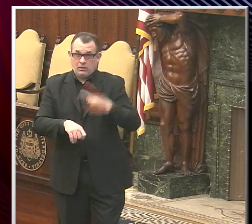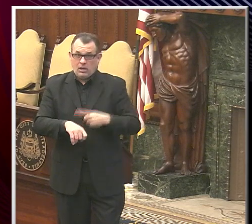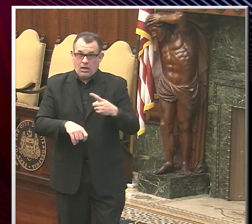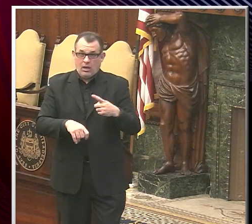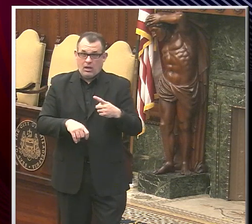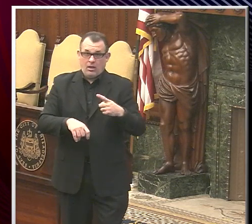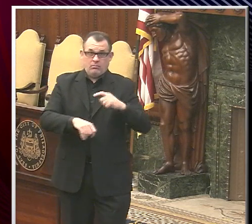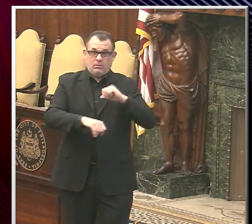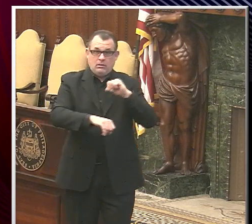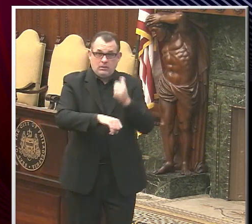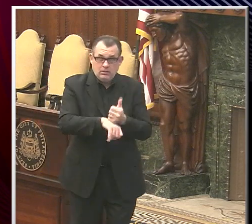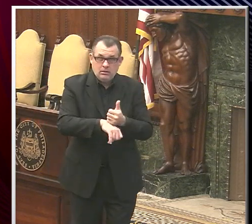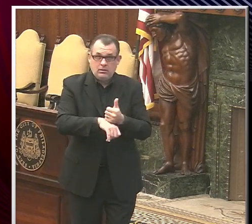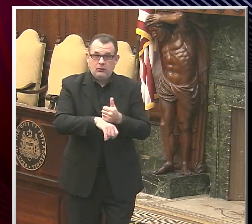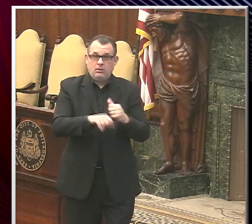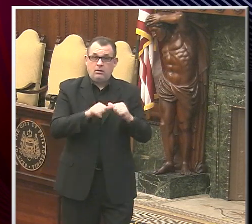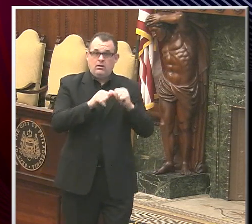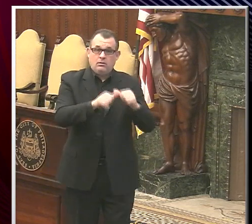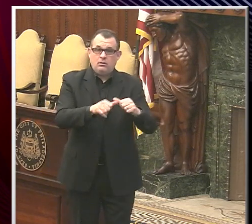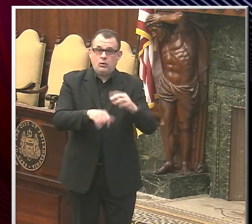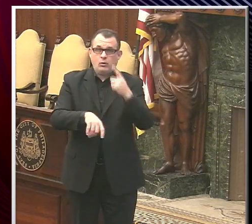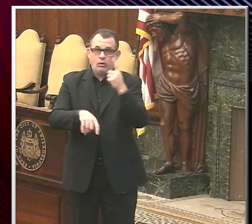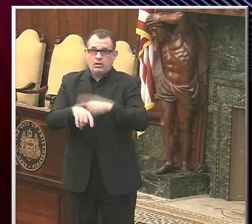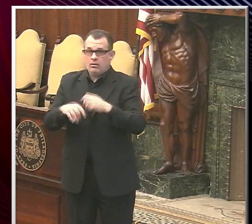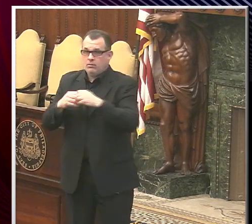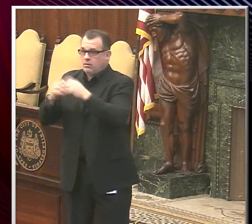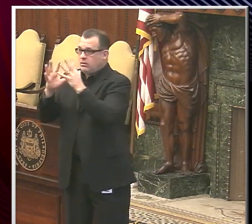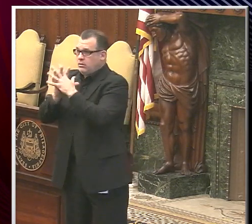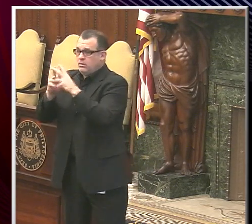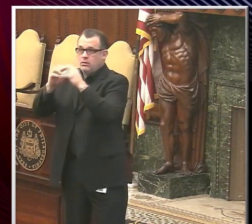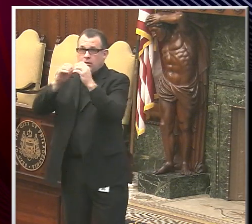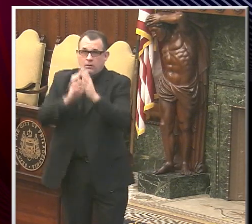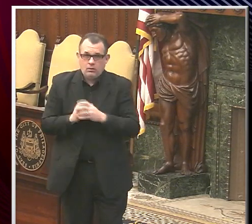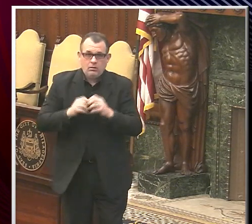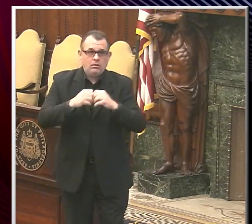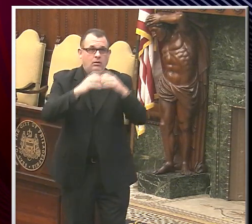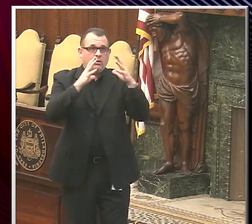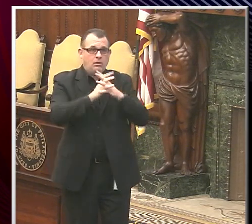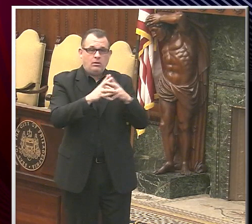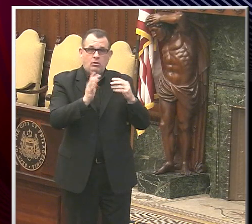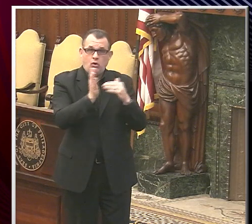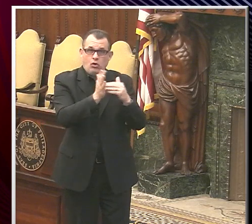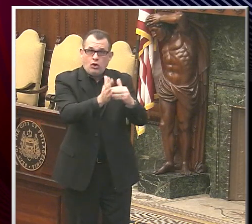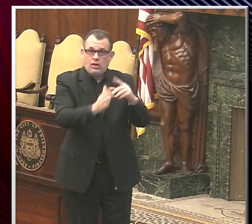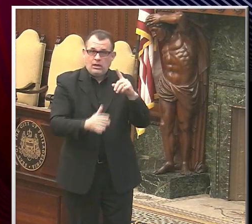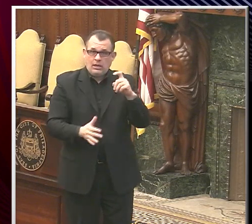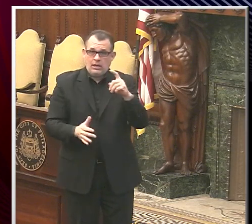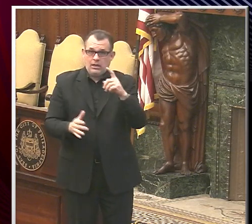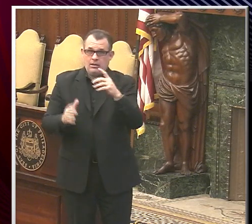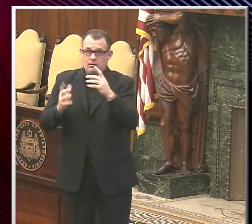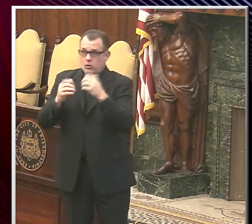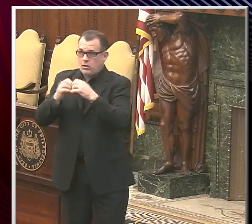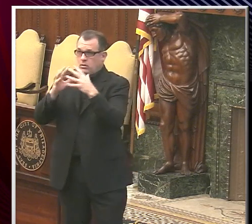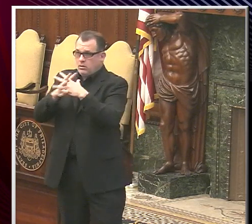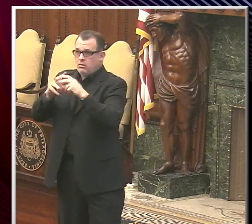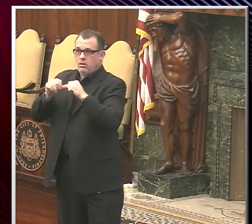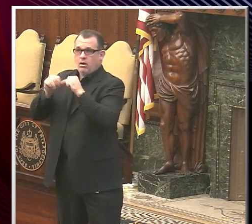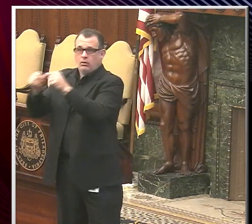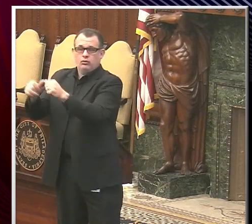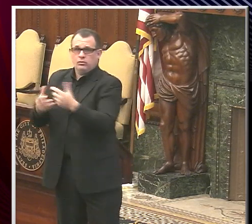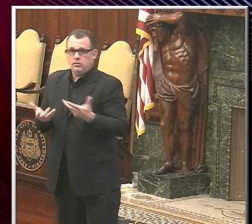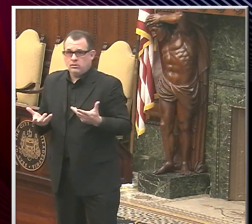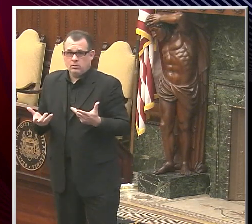just going to be one-time clinics there? Likely it'll be recurring. Okay. Thank you. All right. Thank you, Jack.